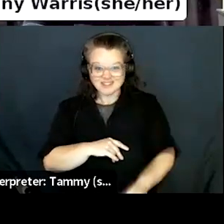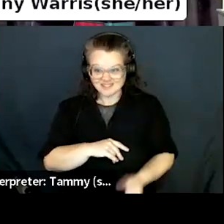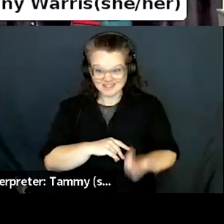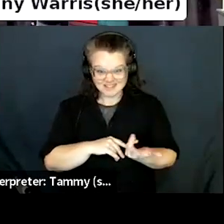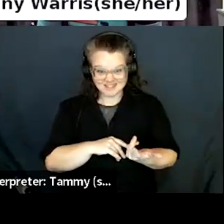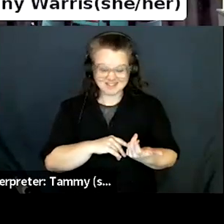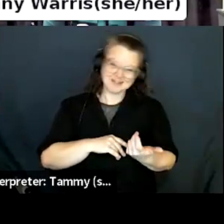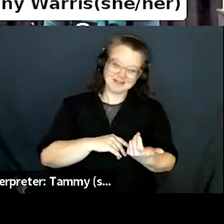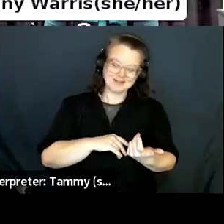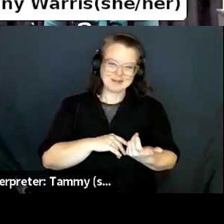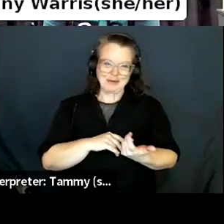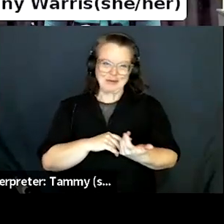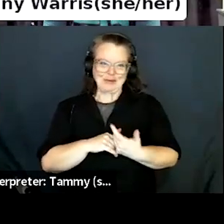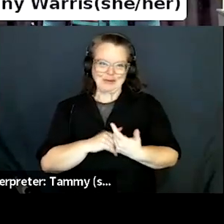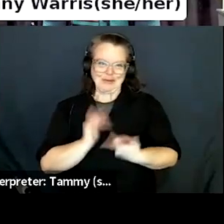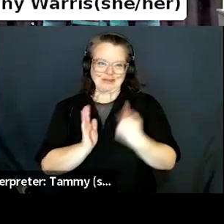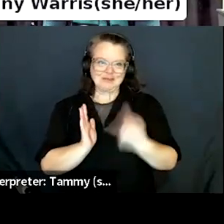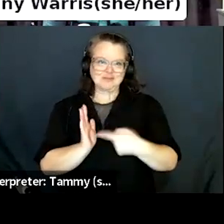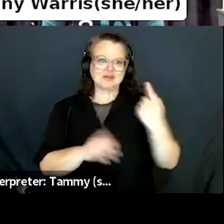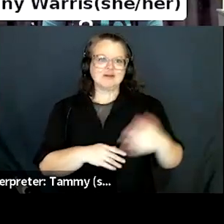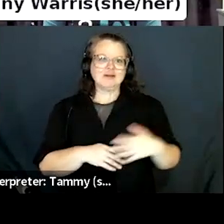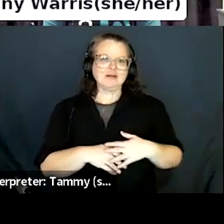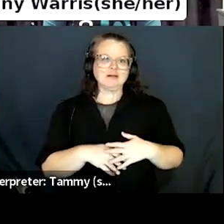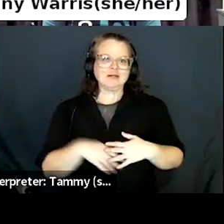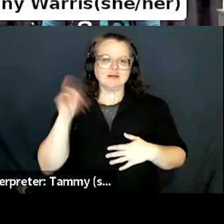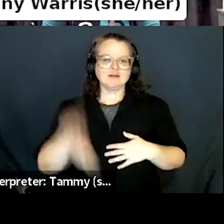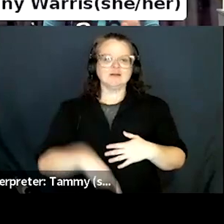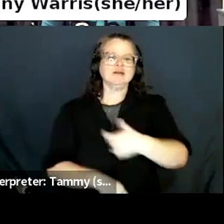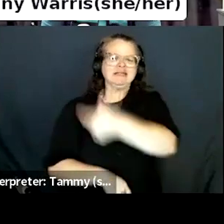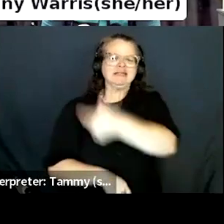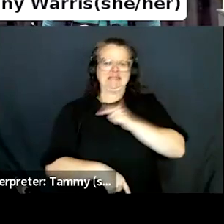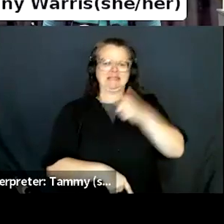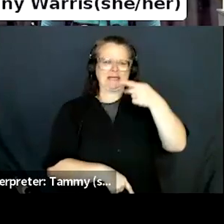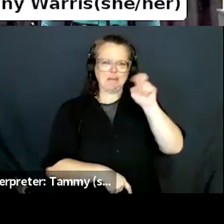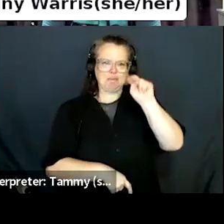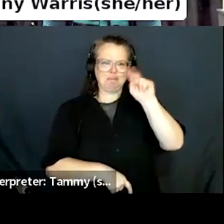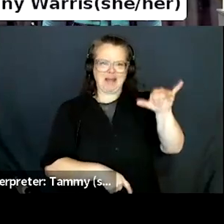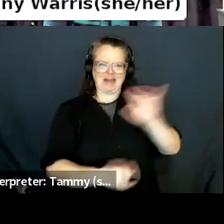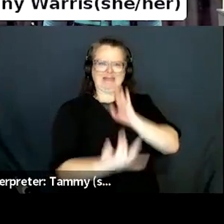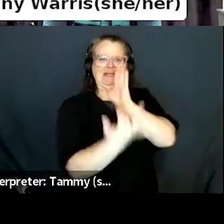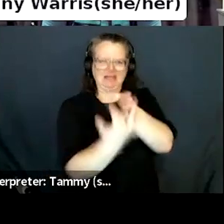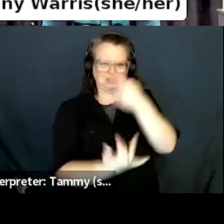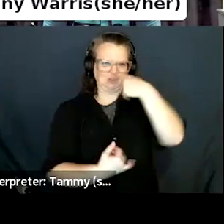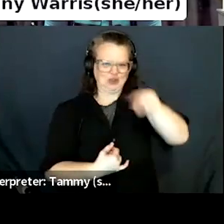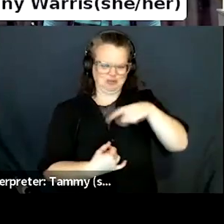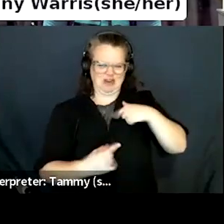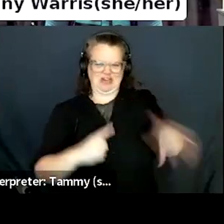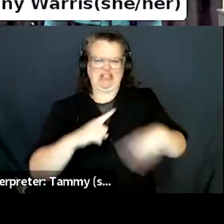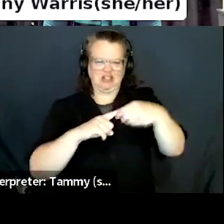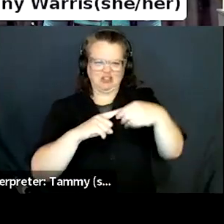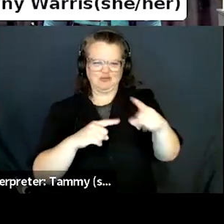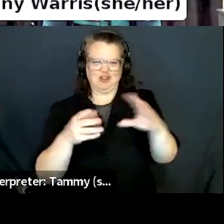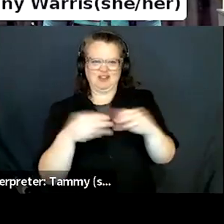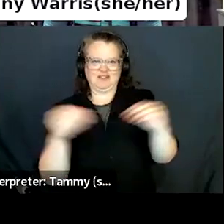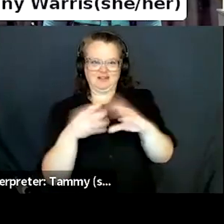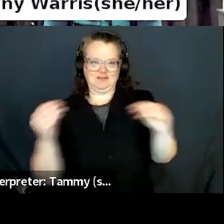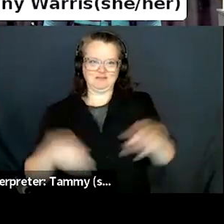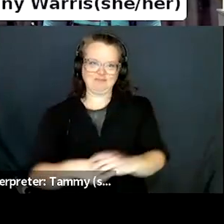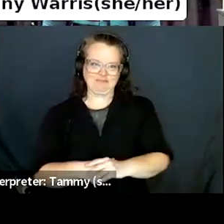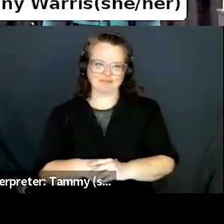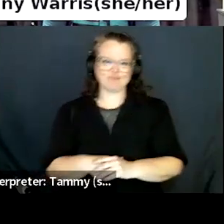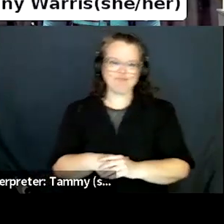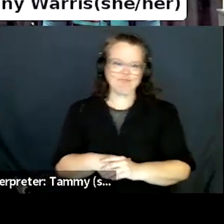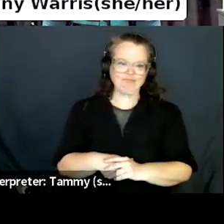Can I just make a quick comment before Chandler comes on? Um, basically I, I'll, I'll, push the competition and, uh, and the